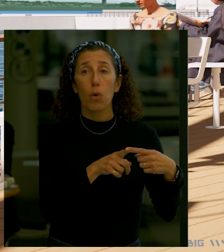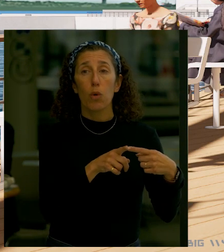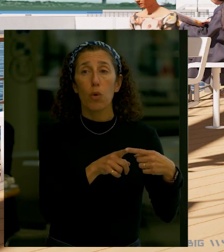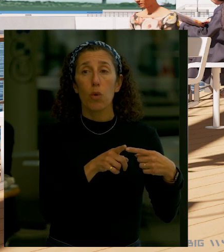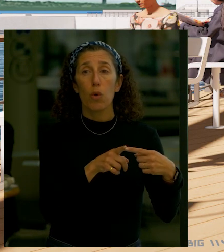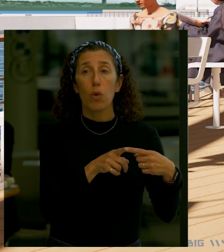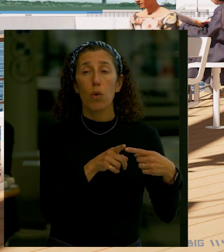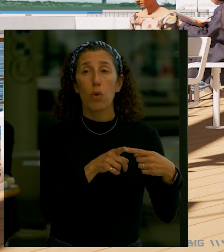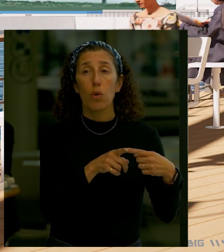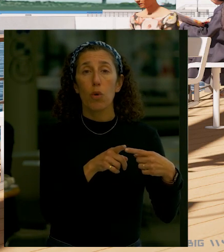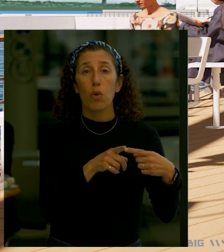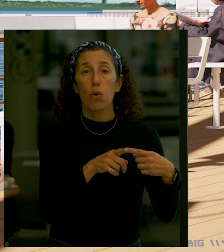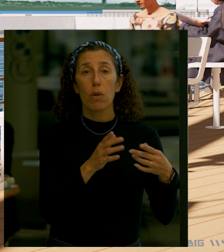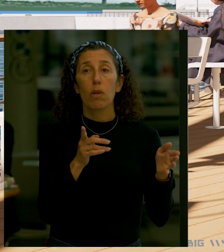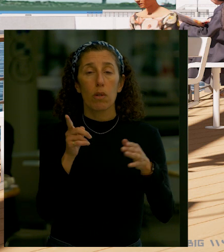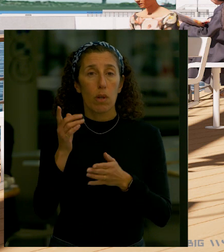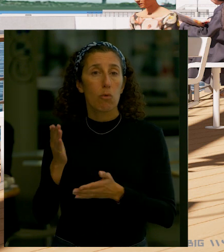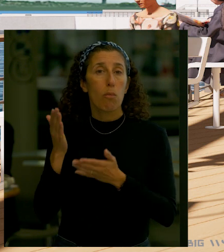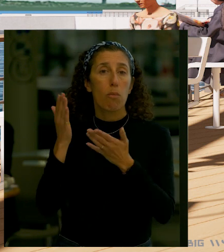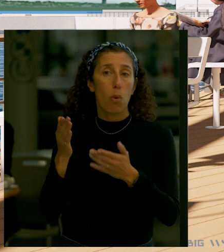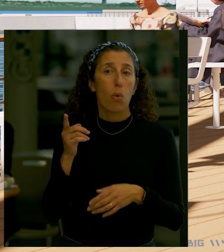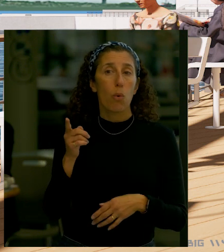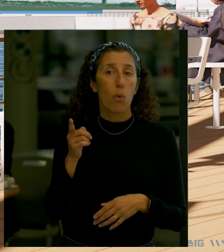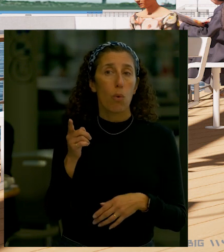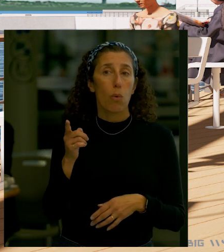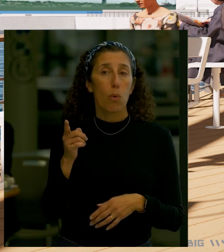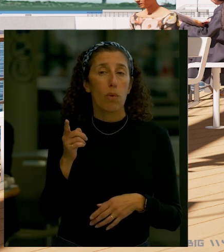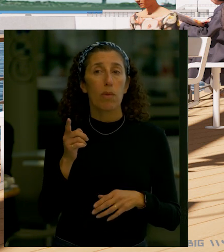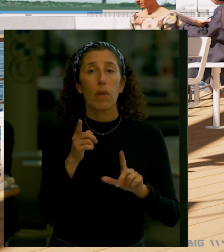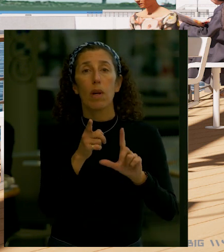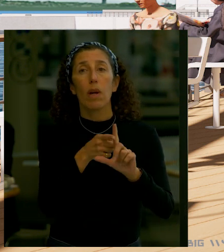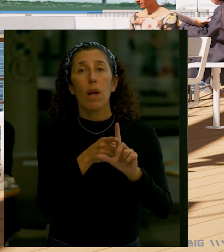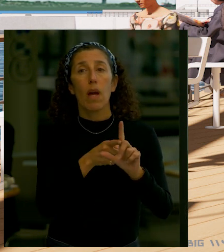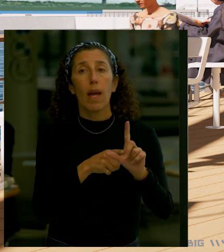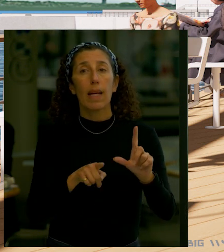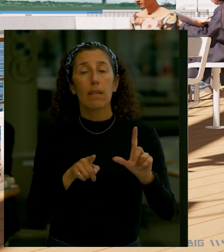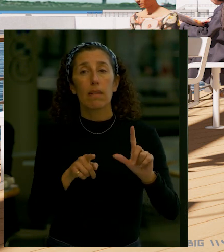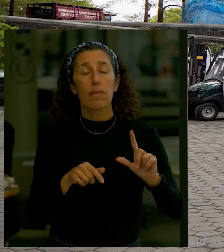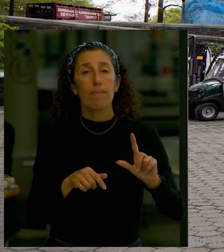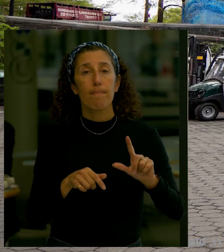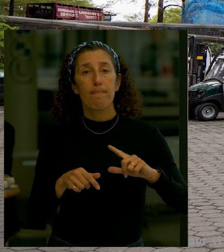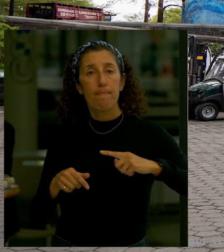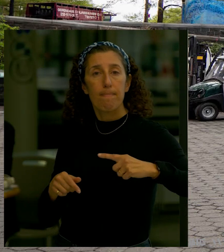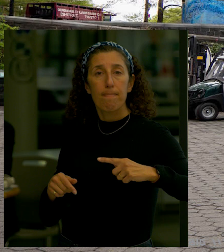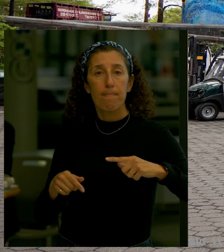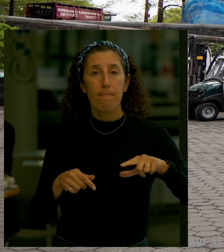here's a shot of the corner proposed we change the angle so that's the corner right you can see that